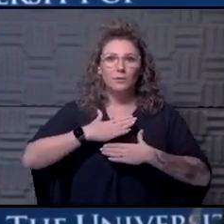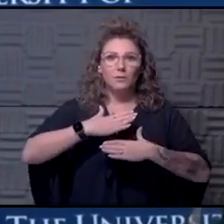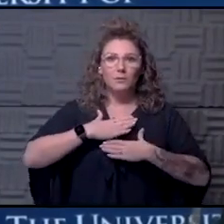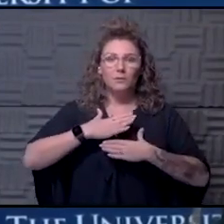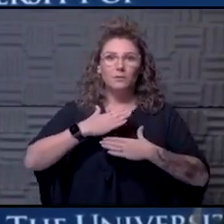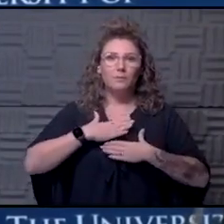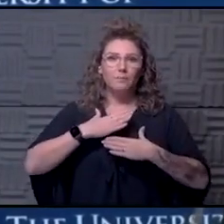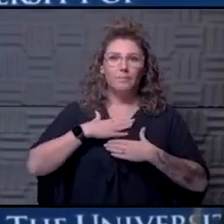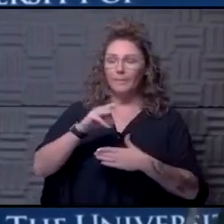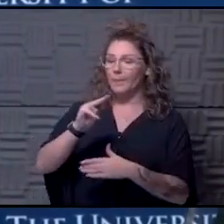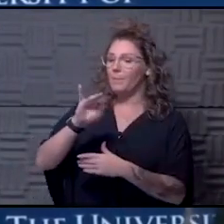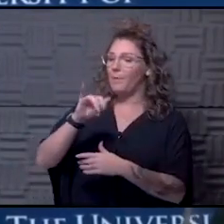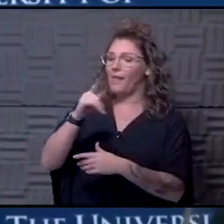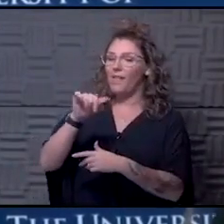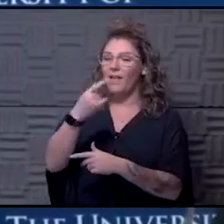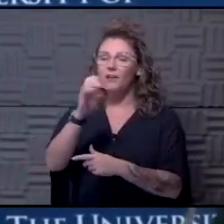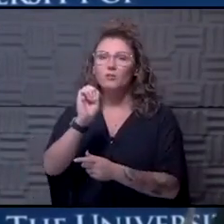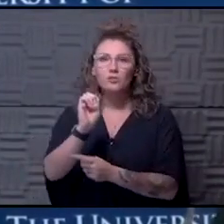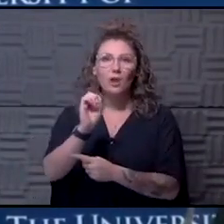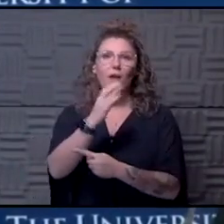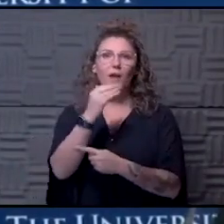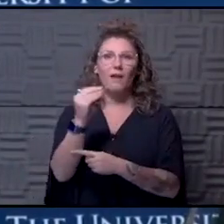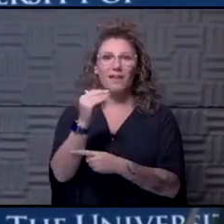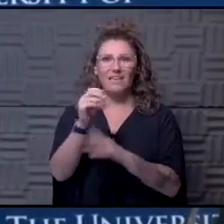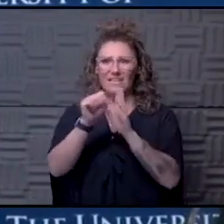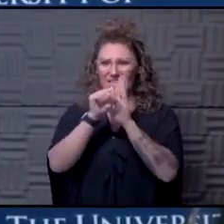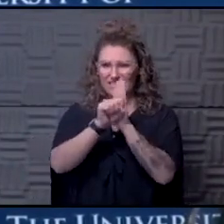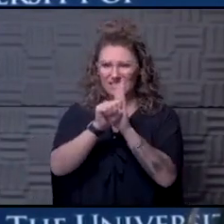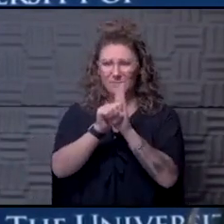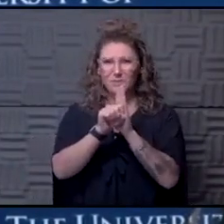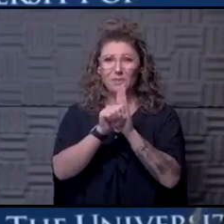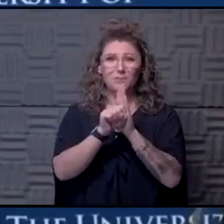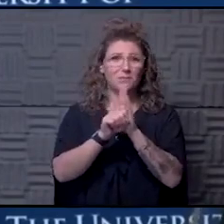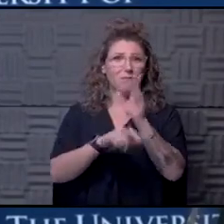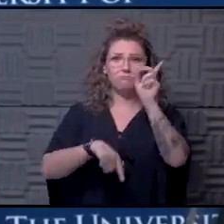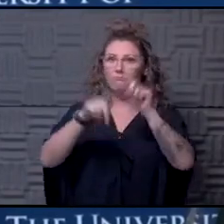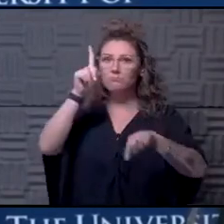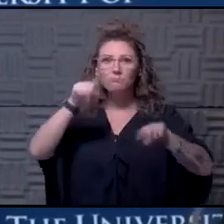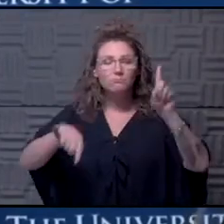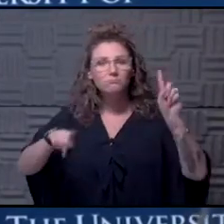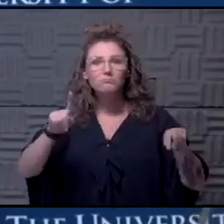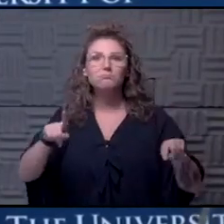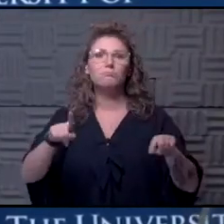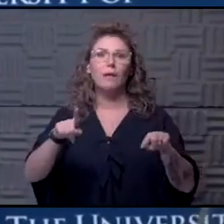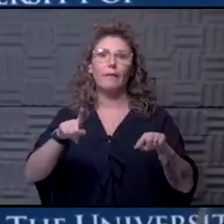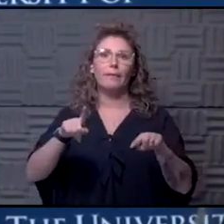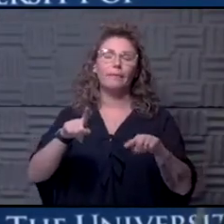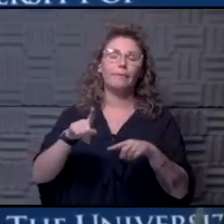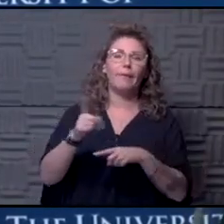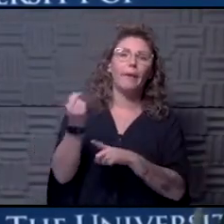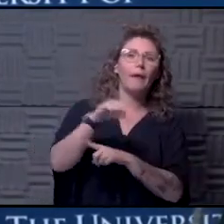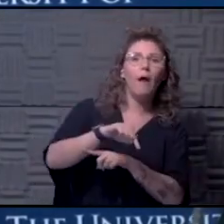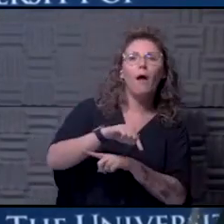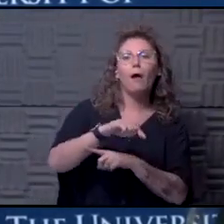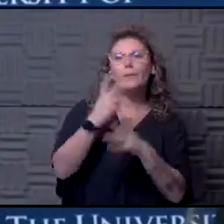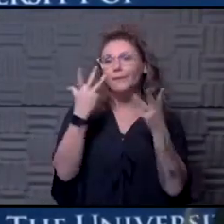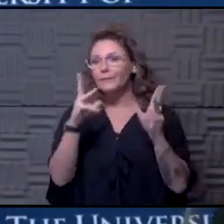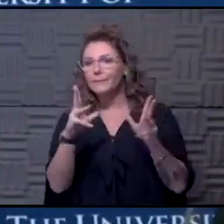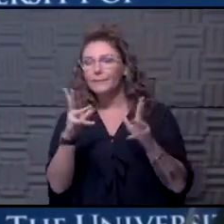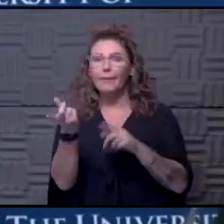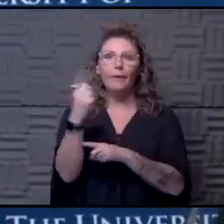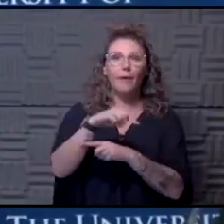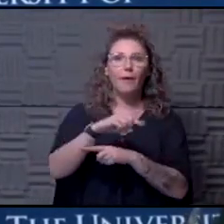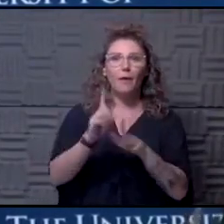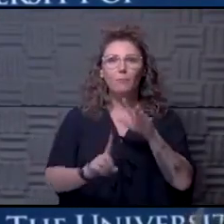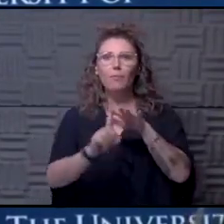myalgias, and, and these, these symptoms seems to wax and wane. So the first thing I want to emphasize